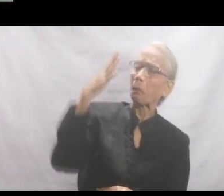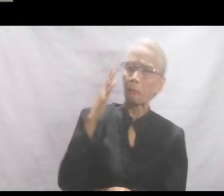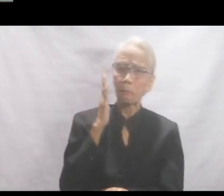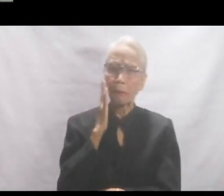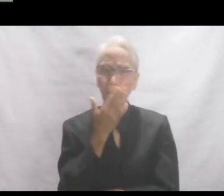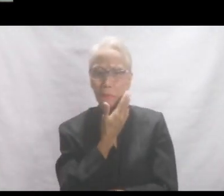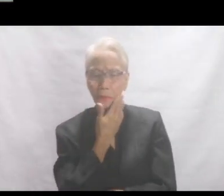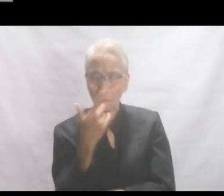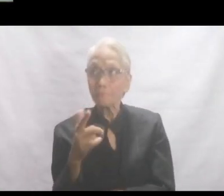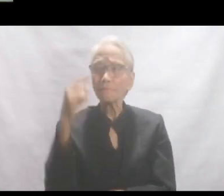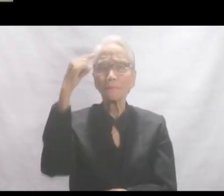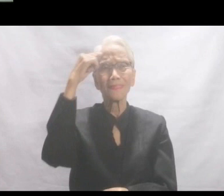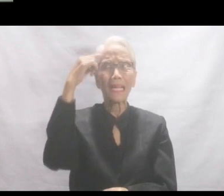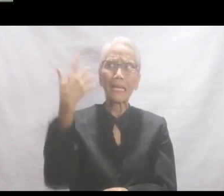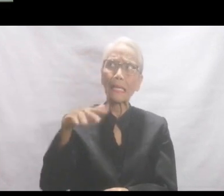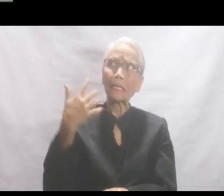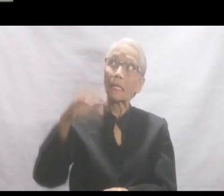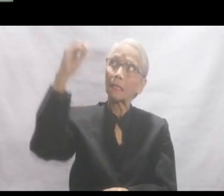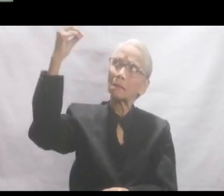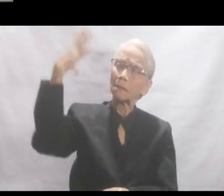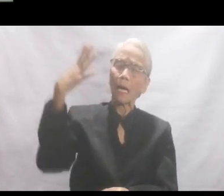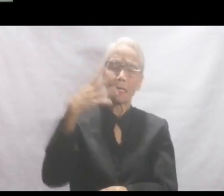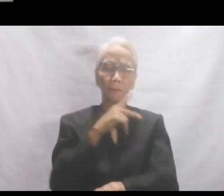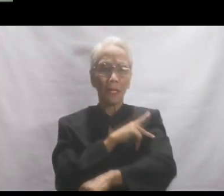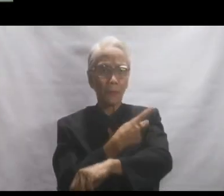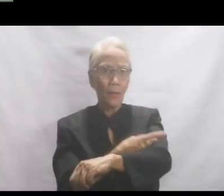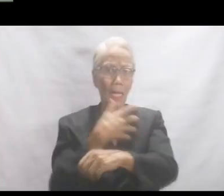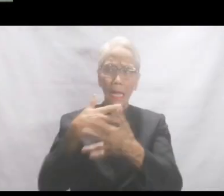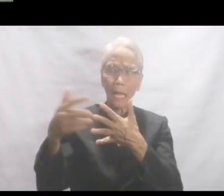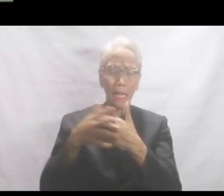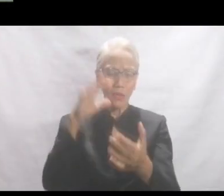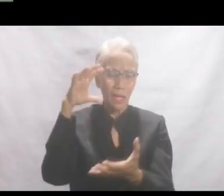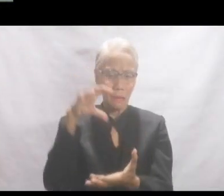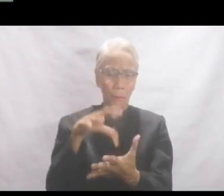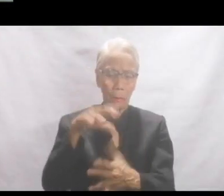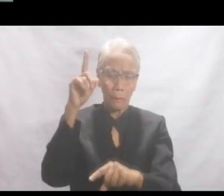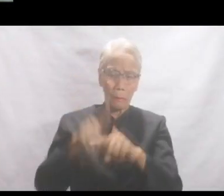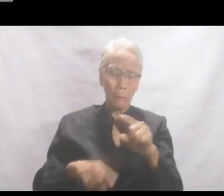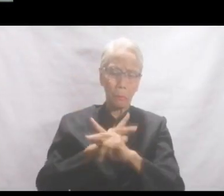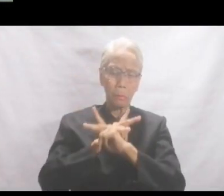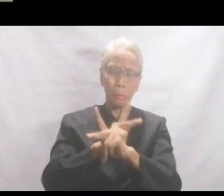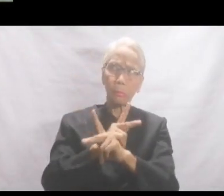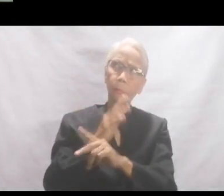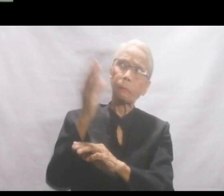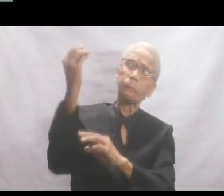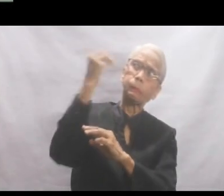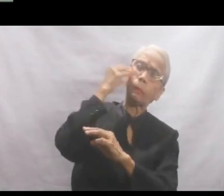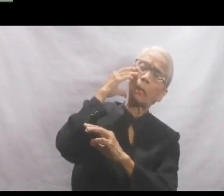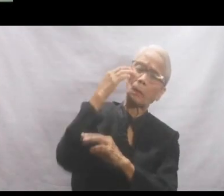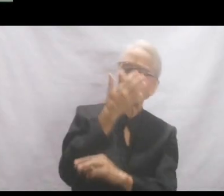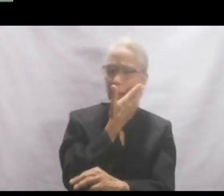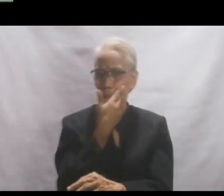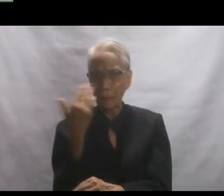He thought to himself, the sun is powerful. Even his riches cannot prevent it from scorching his face.